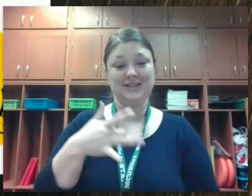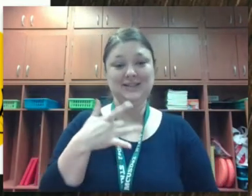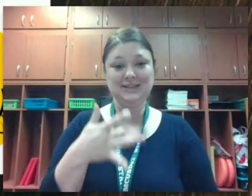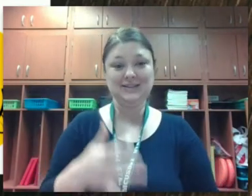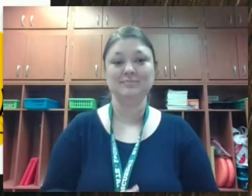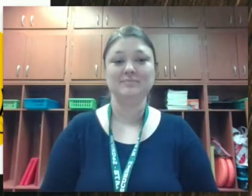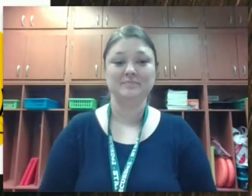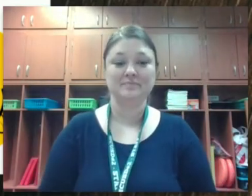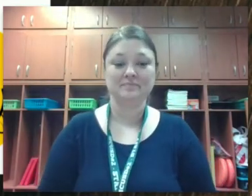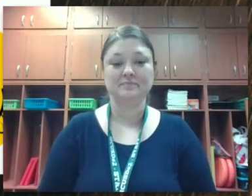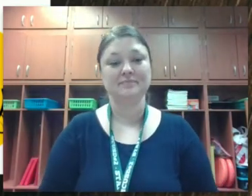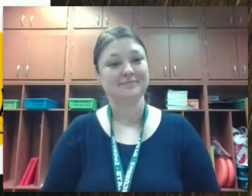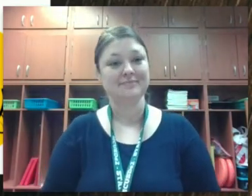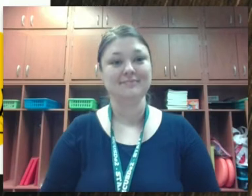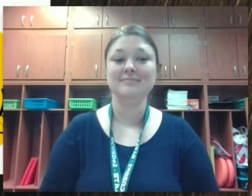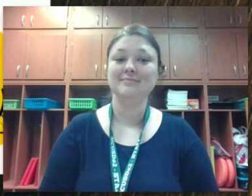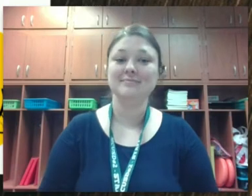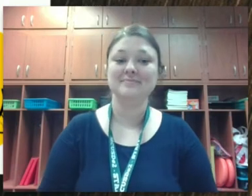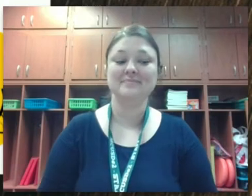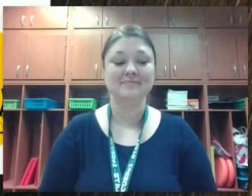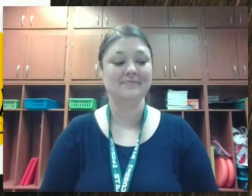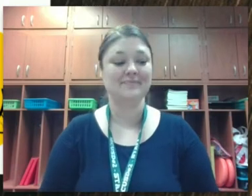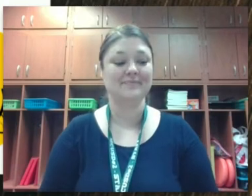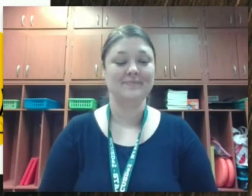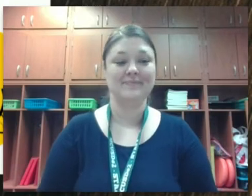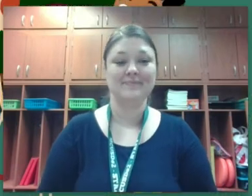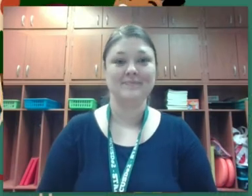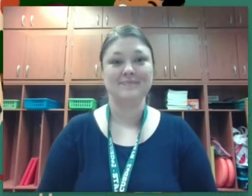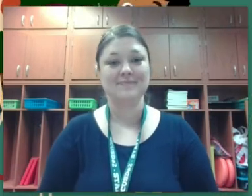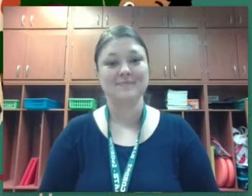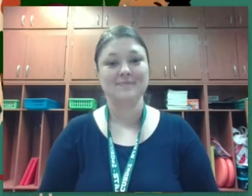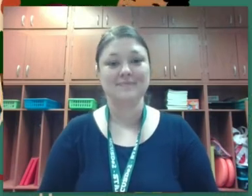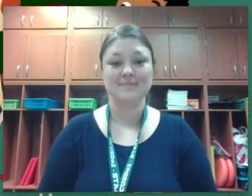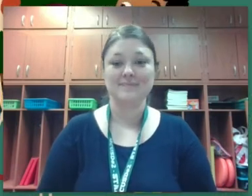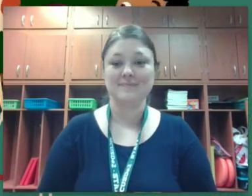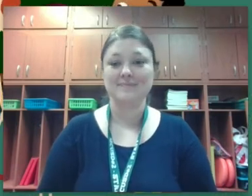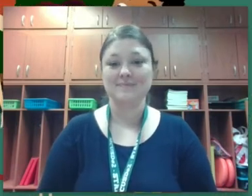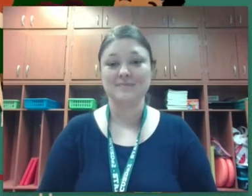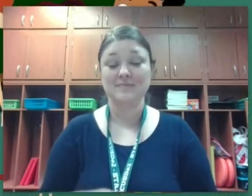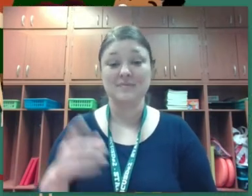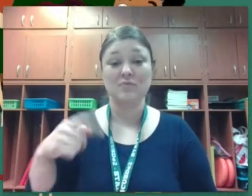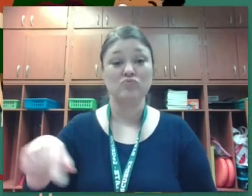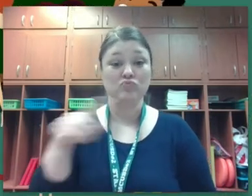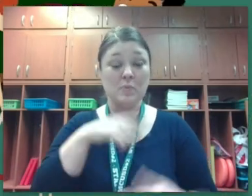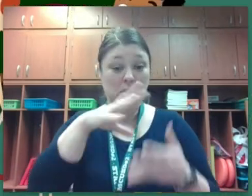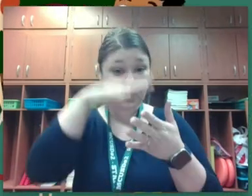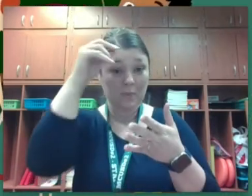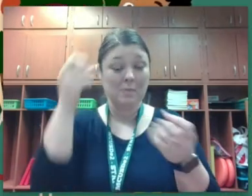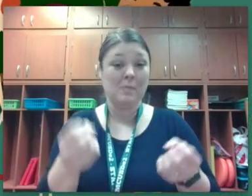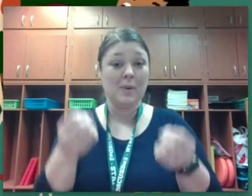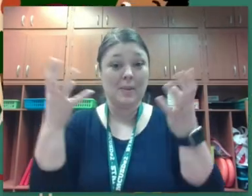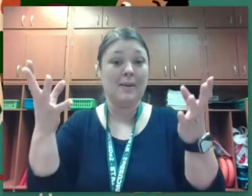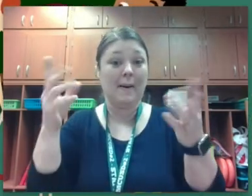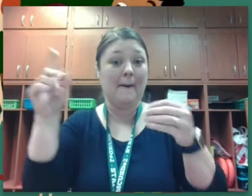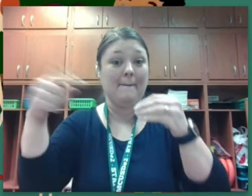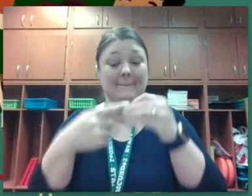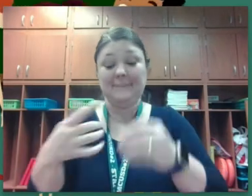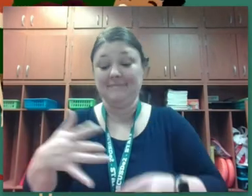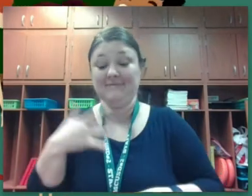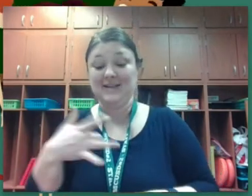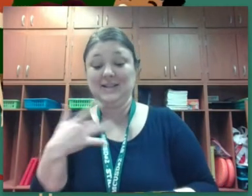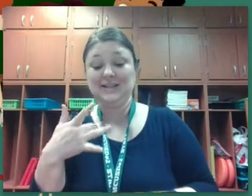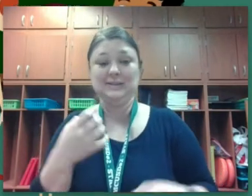we've been learning a lot about our feelings